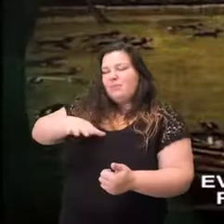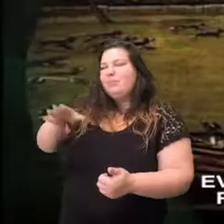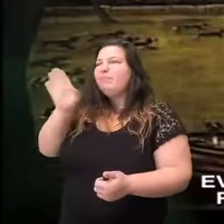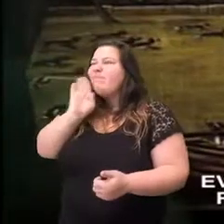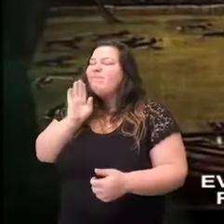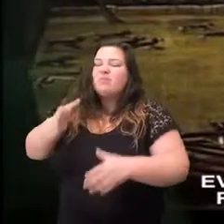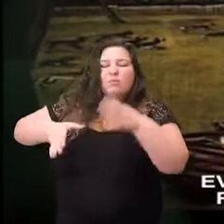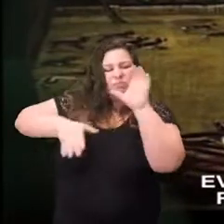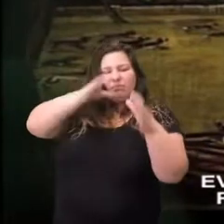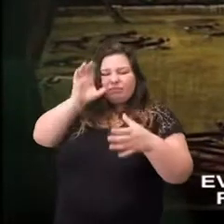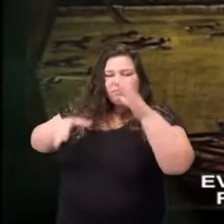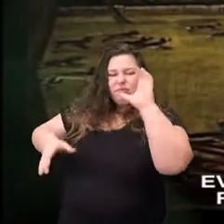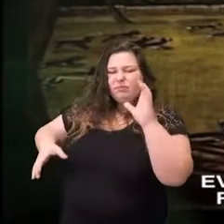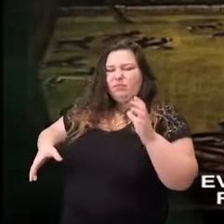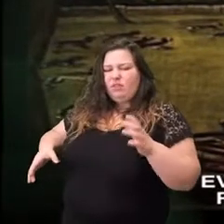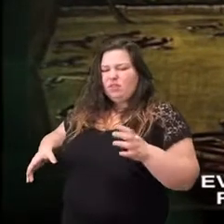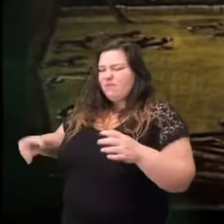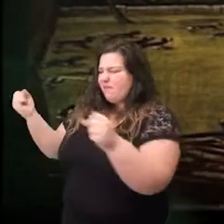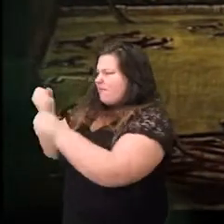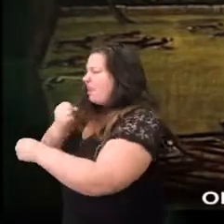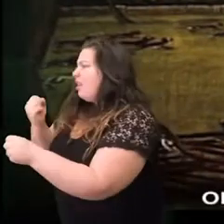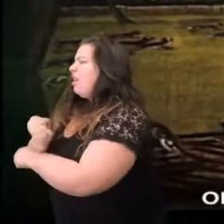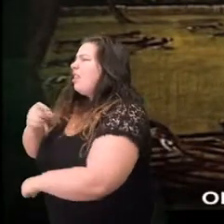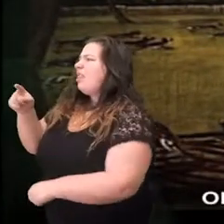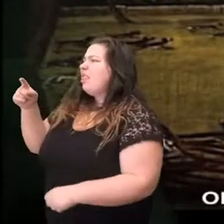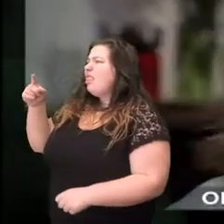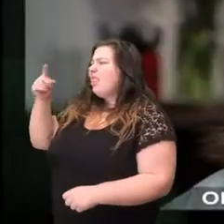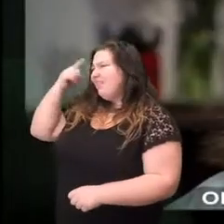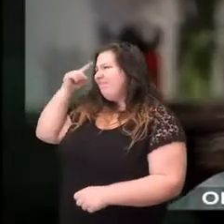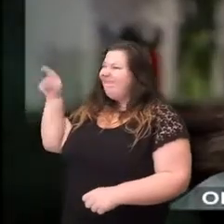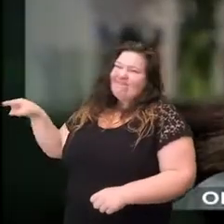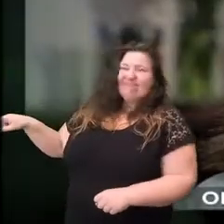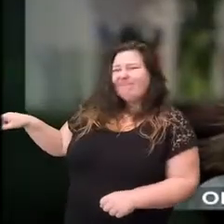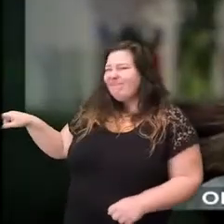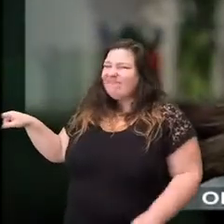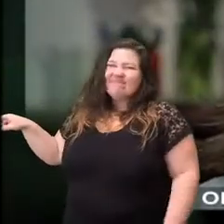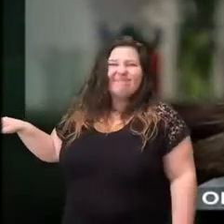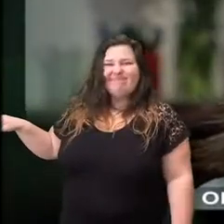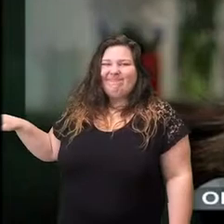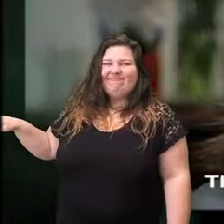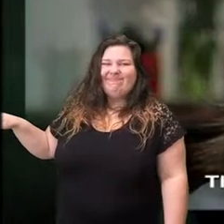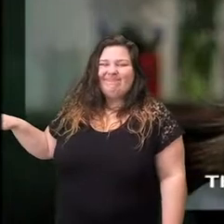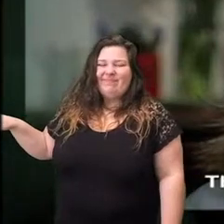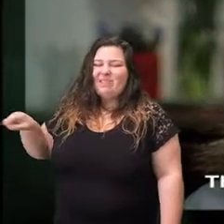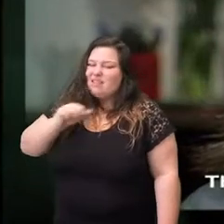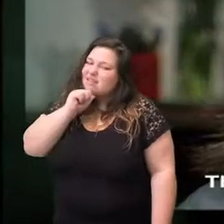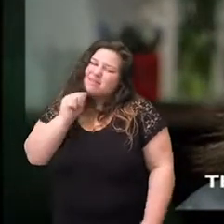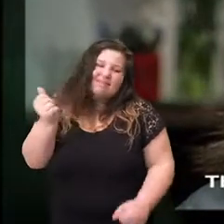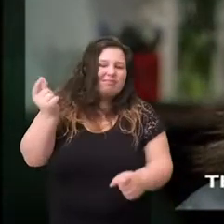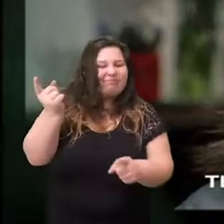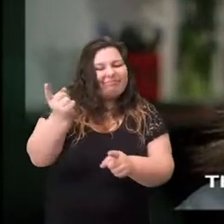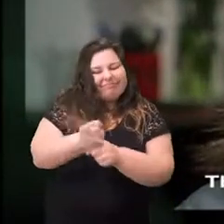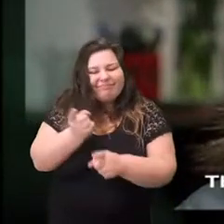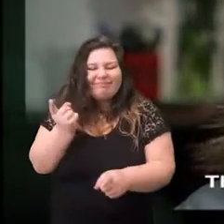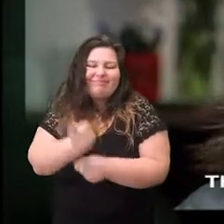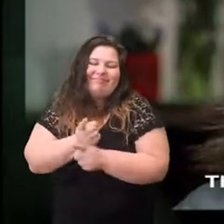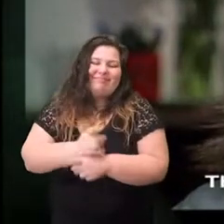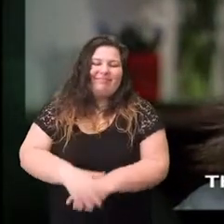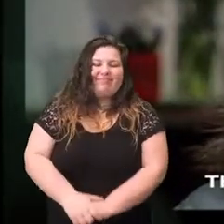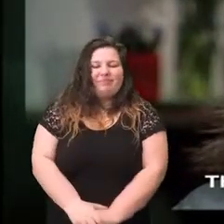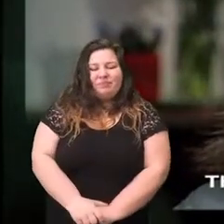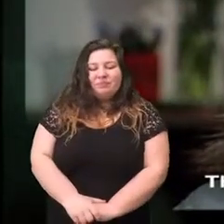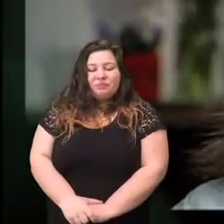they saw a horse race or the men drinking or dueling or some activity that they considered to be